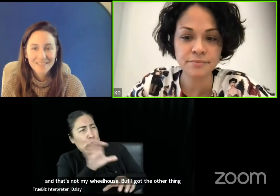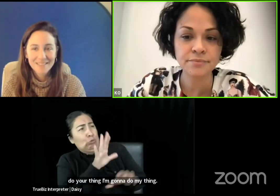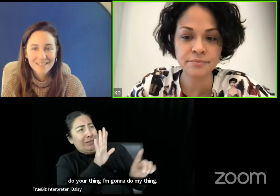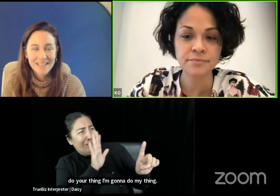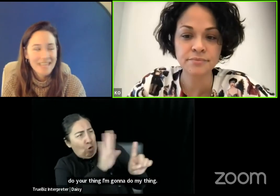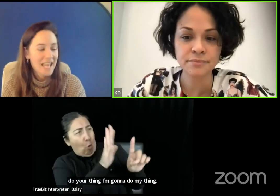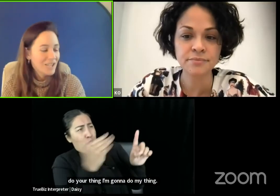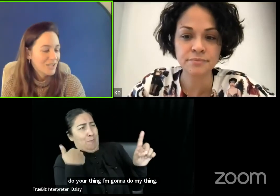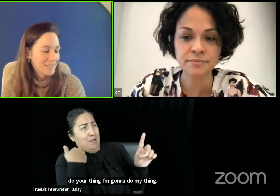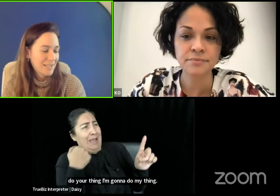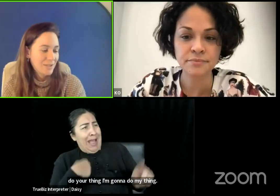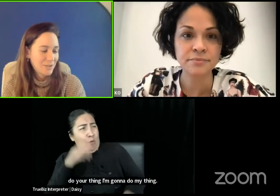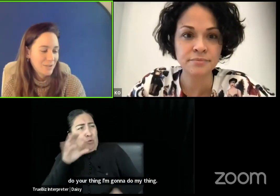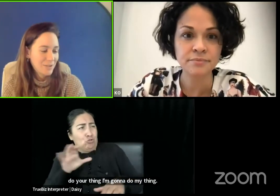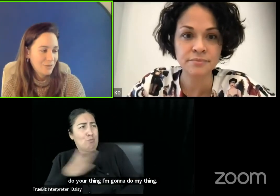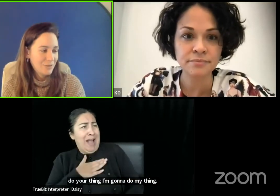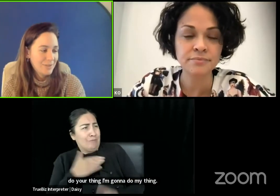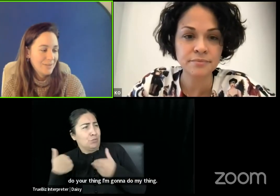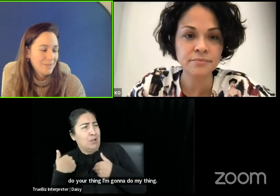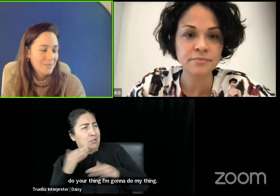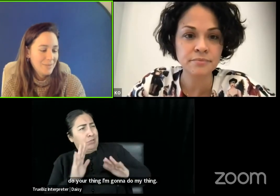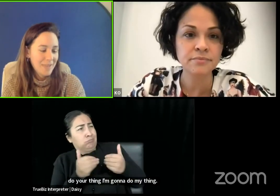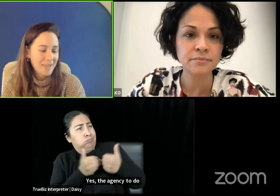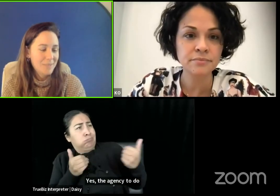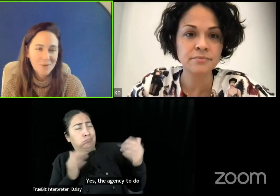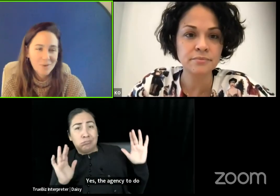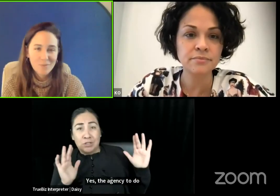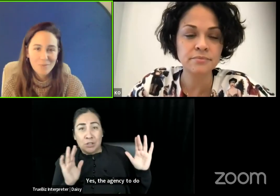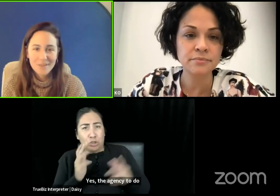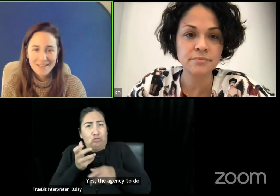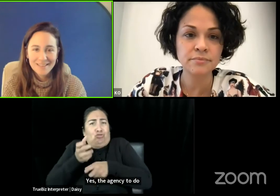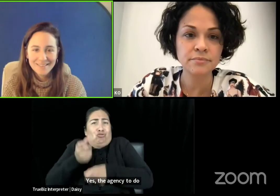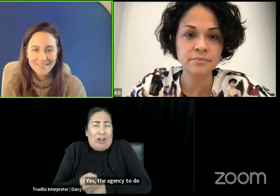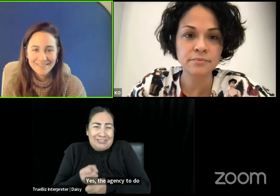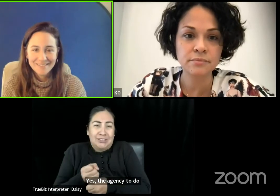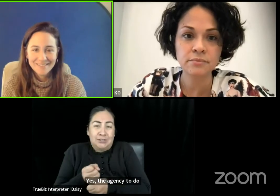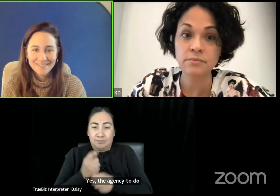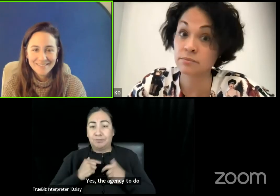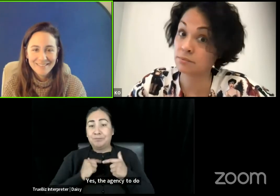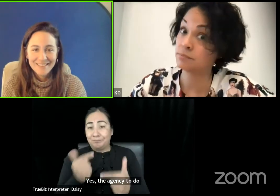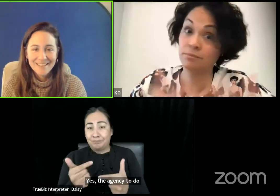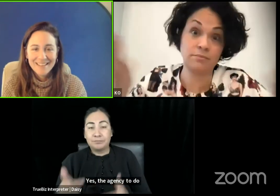Yes. The agency to be the expert on what we need